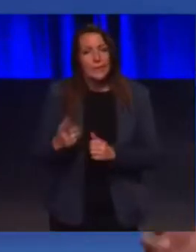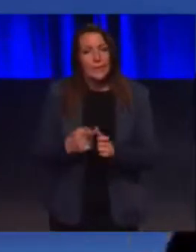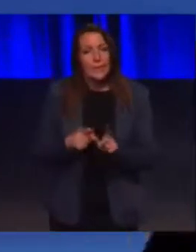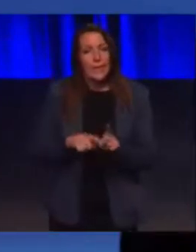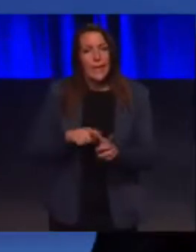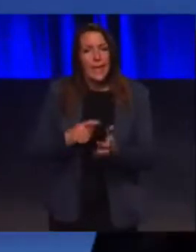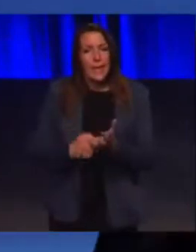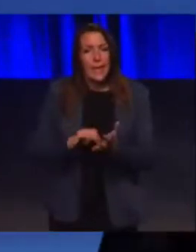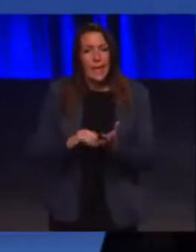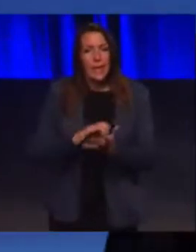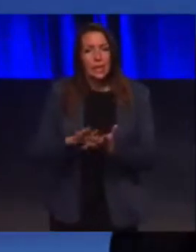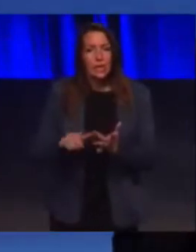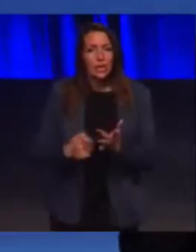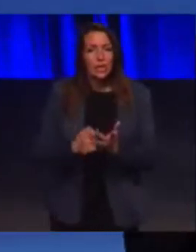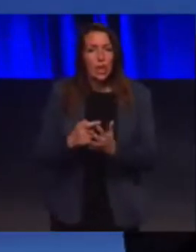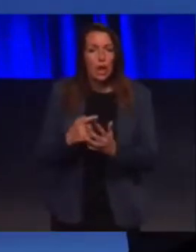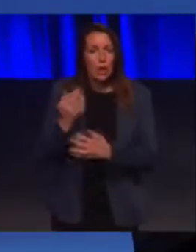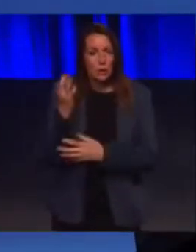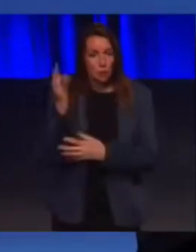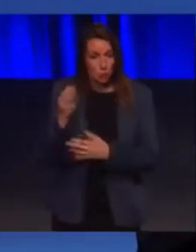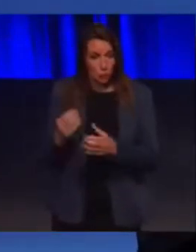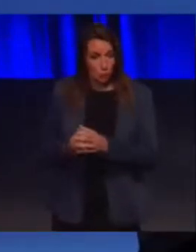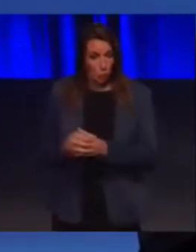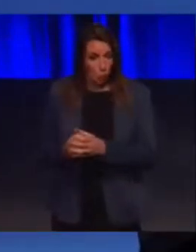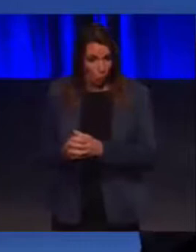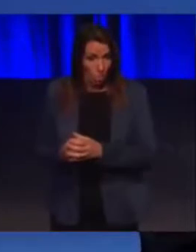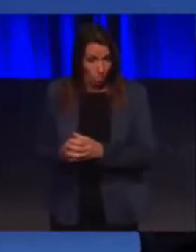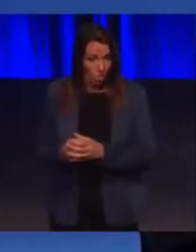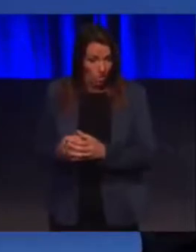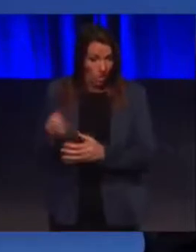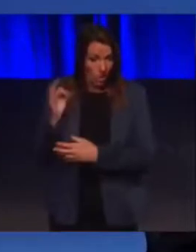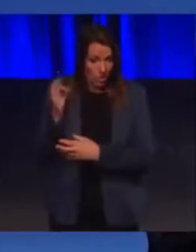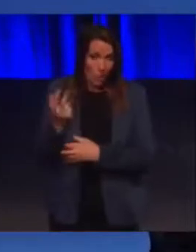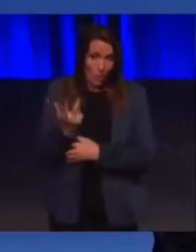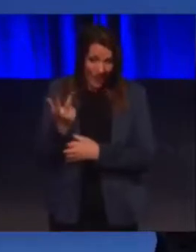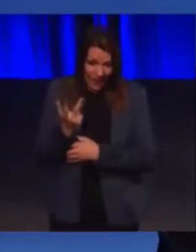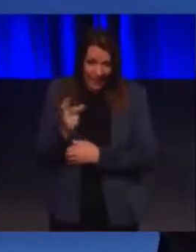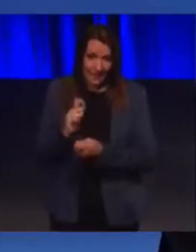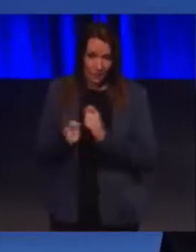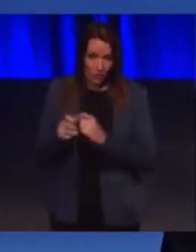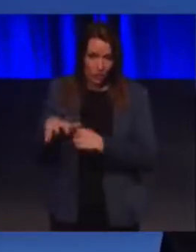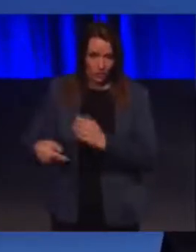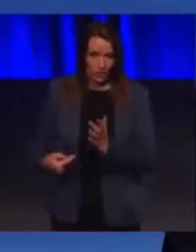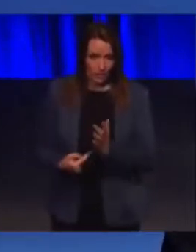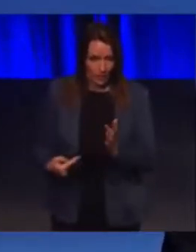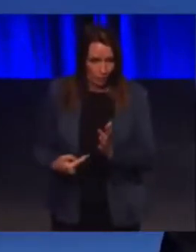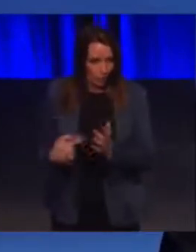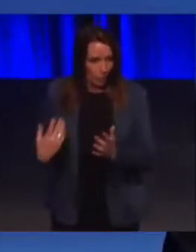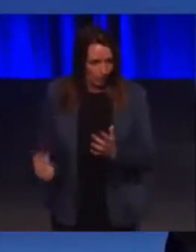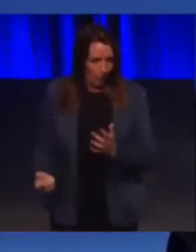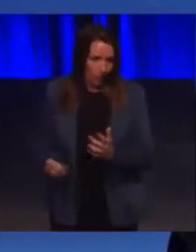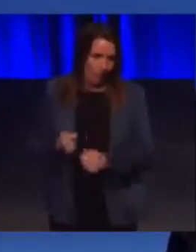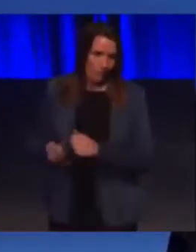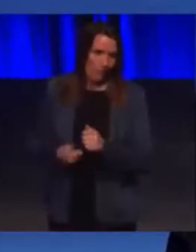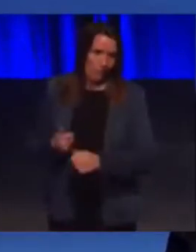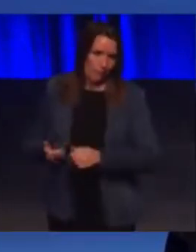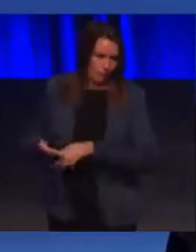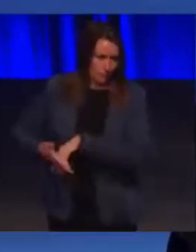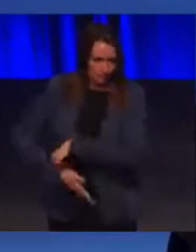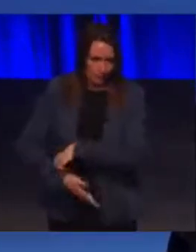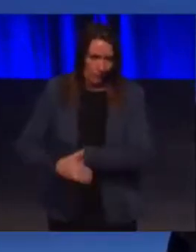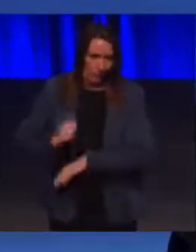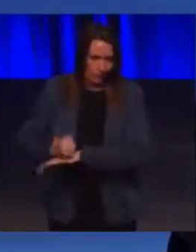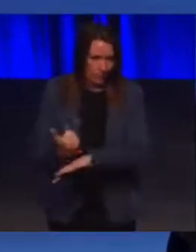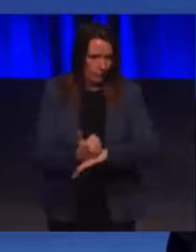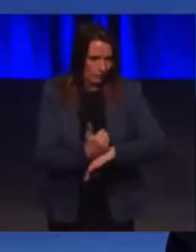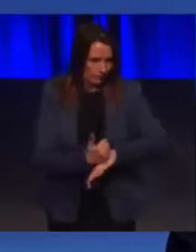a small local authority with 18 changing places toilets, because they have put in the effort into